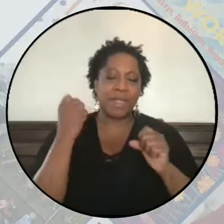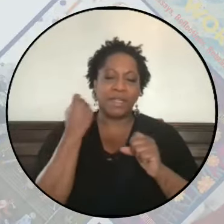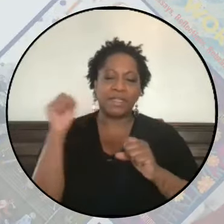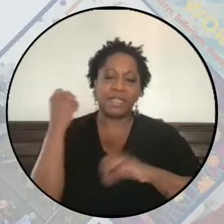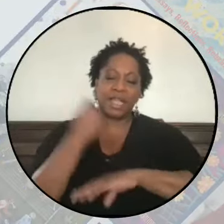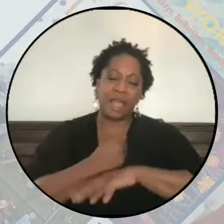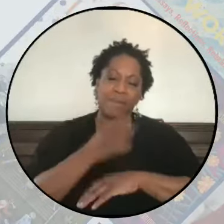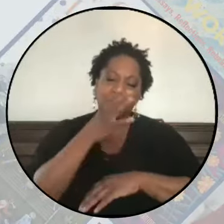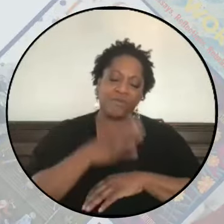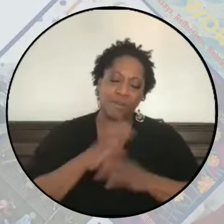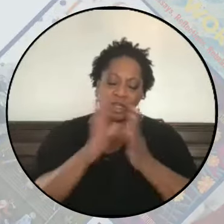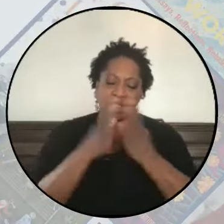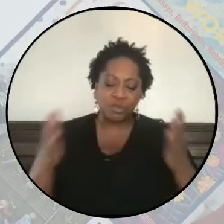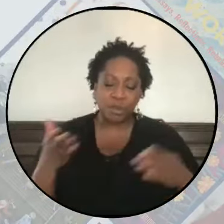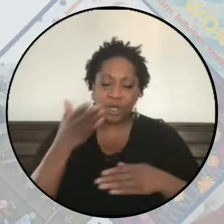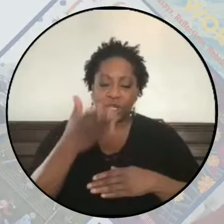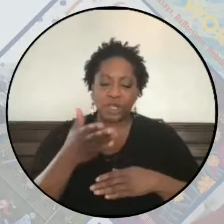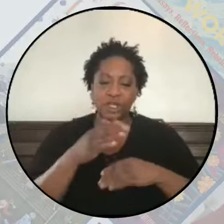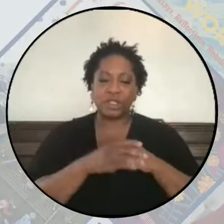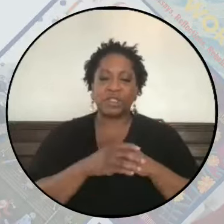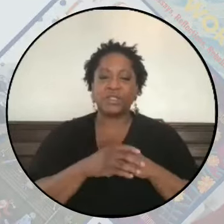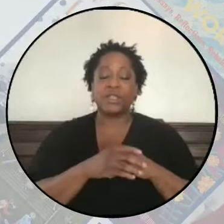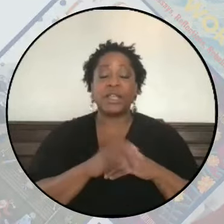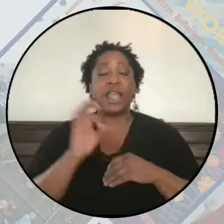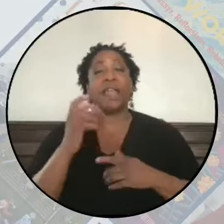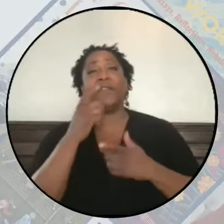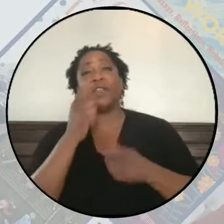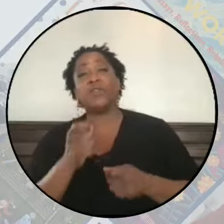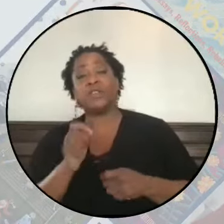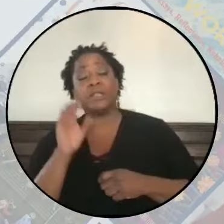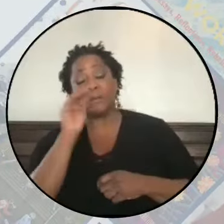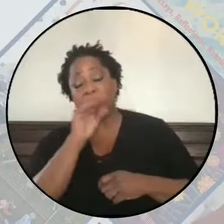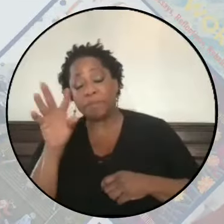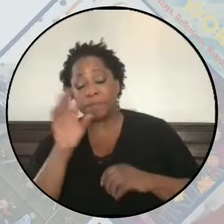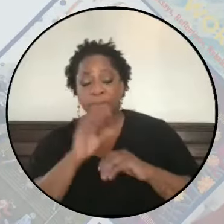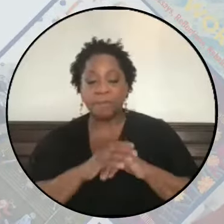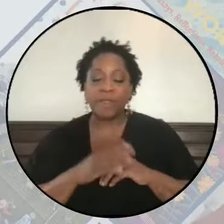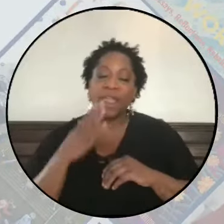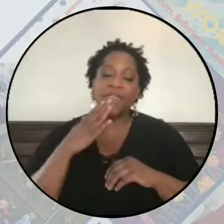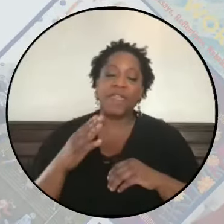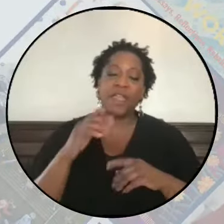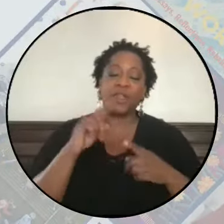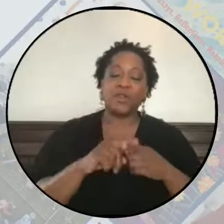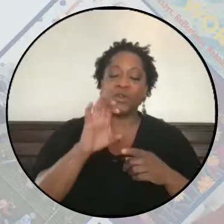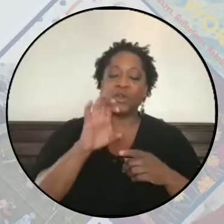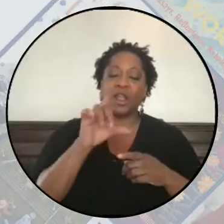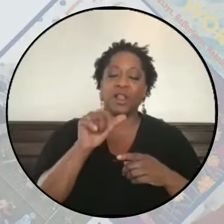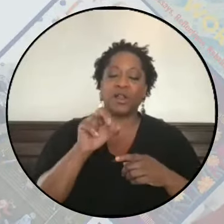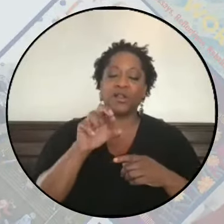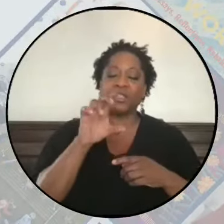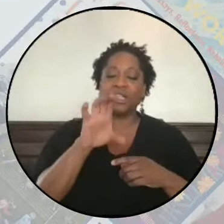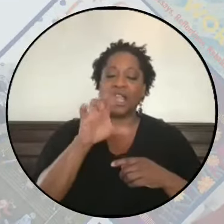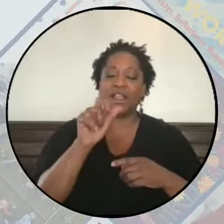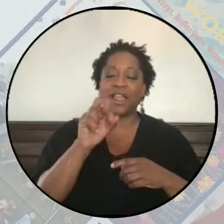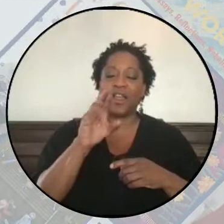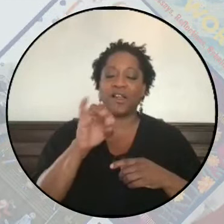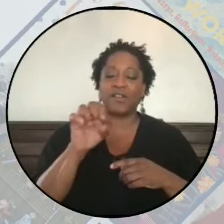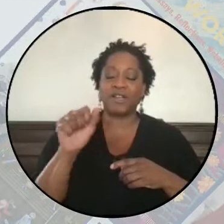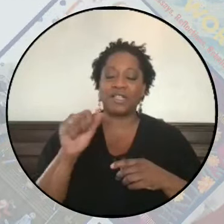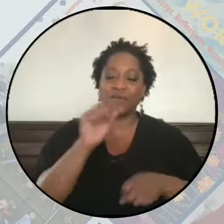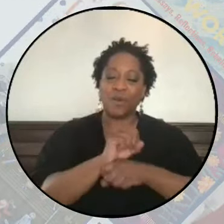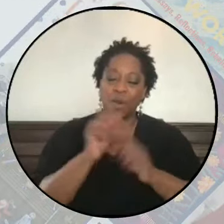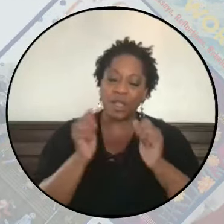feminism's books for anyone interested. And thanks to Clarissa for working with me on that.